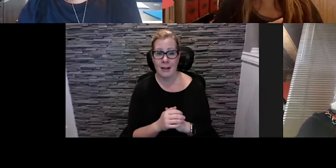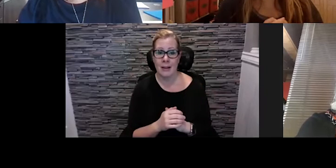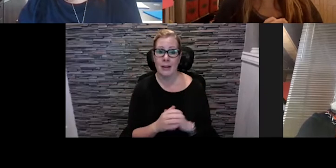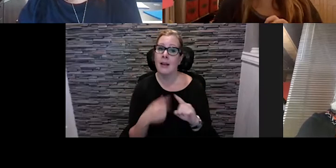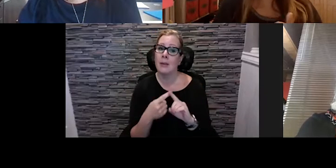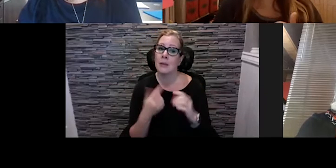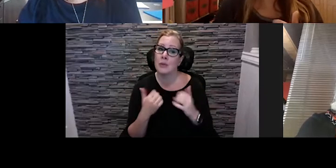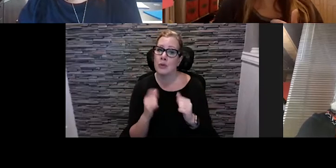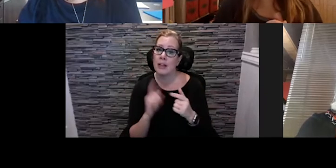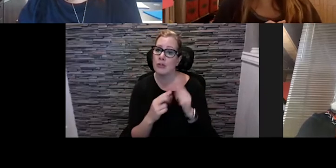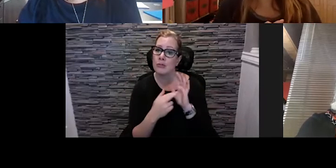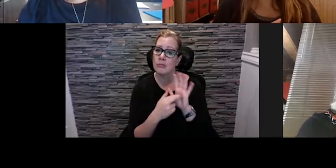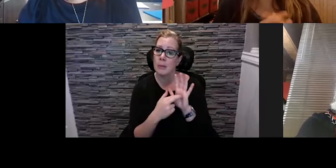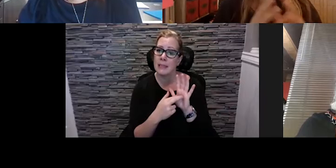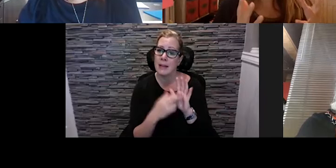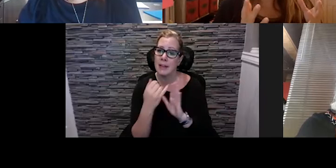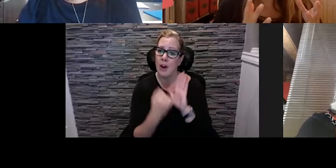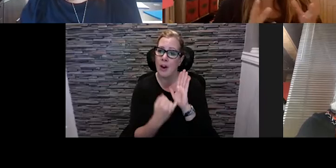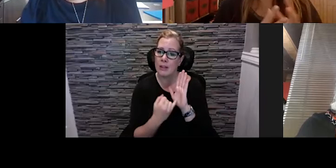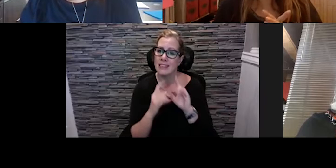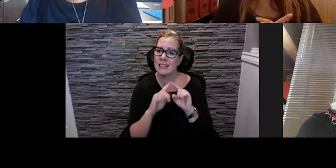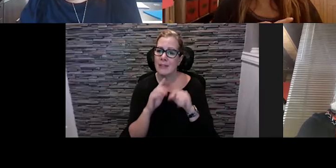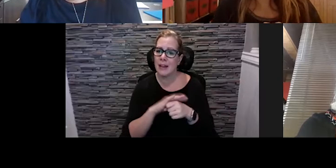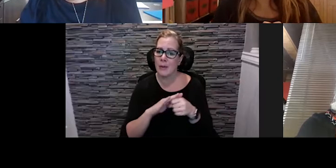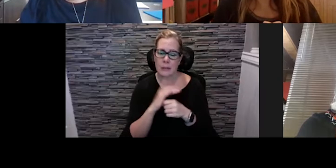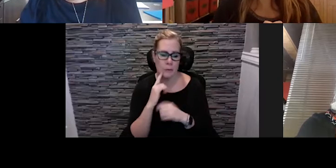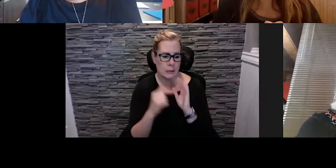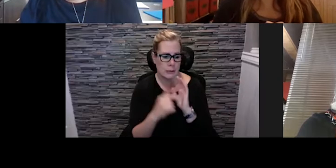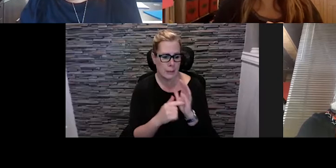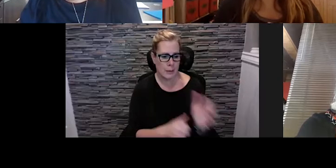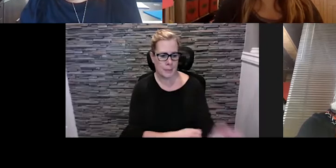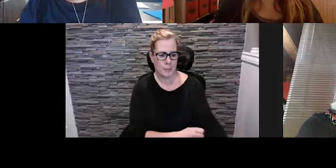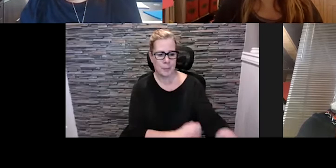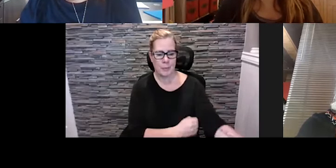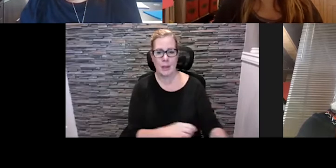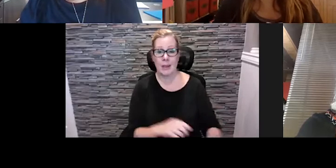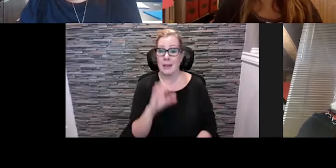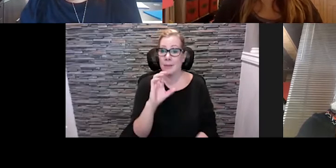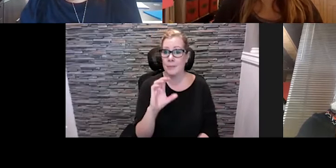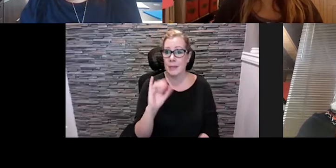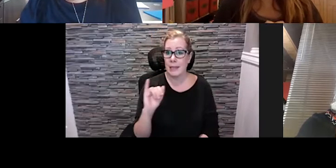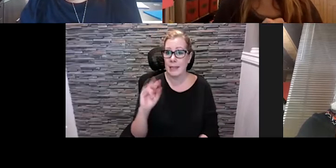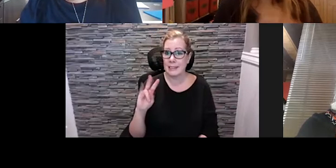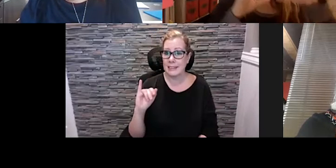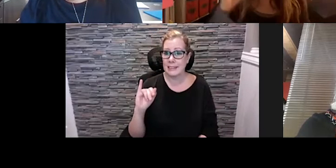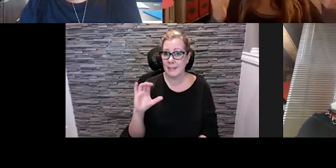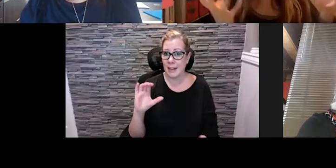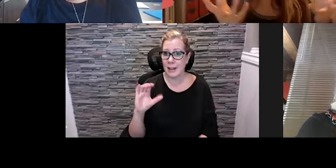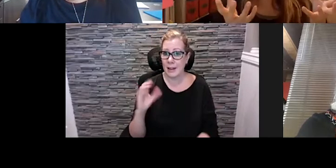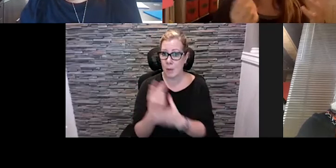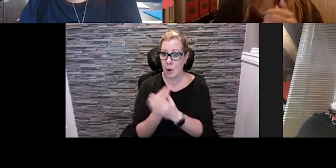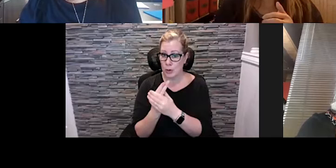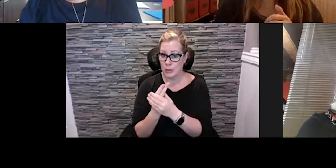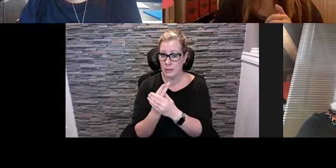at a number of tables so for example Civic Partners are a group